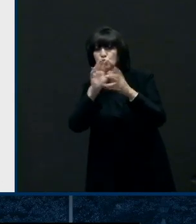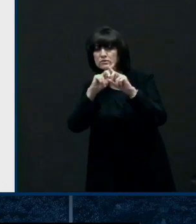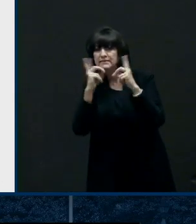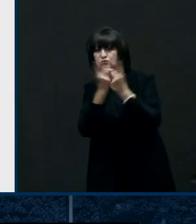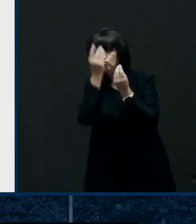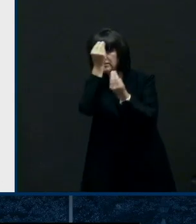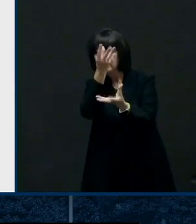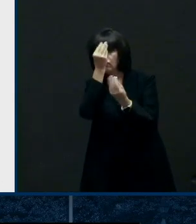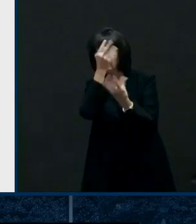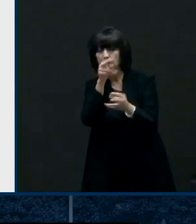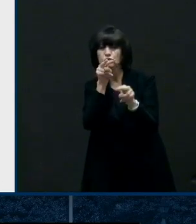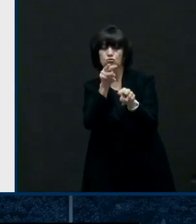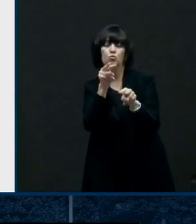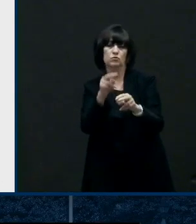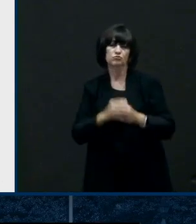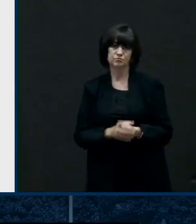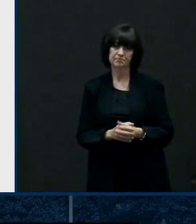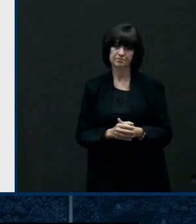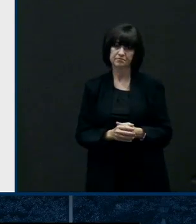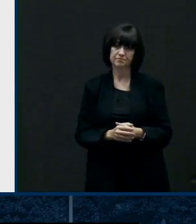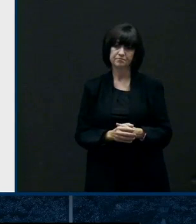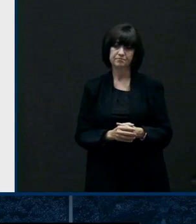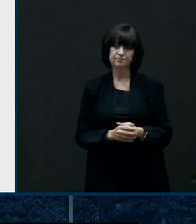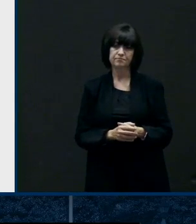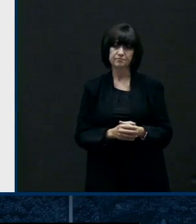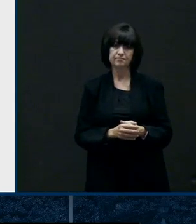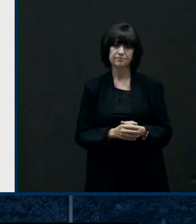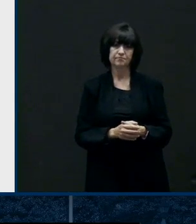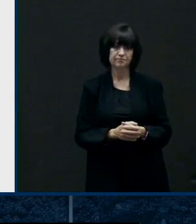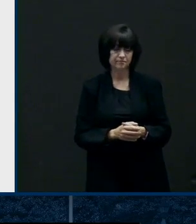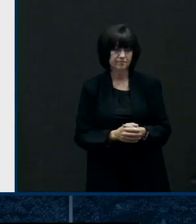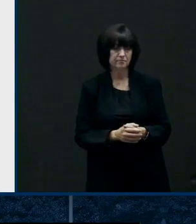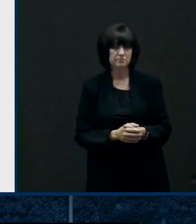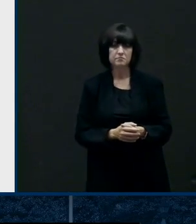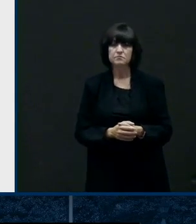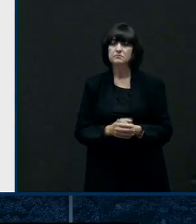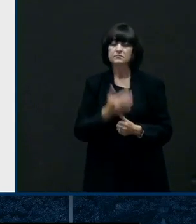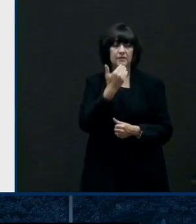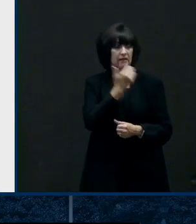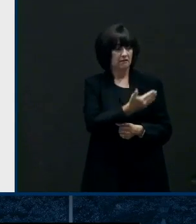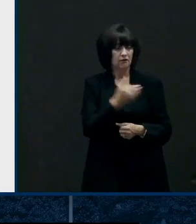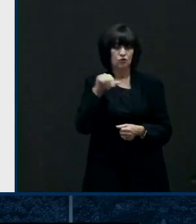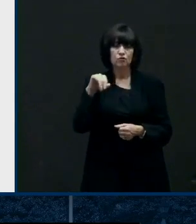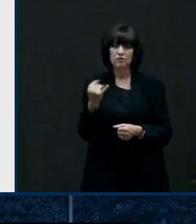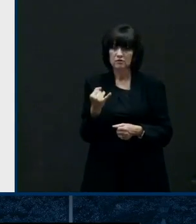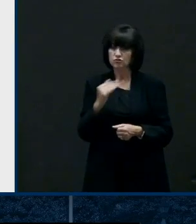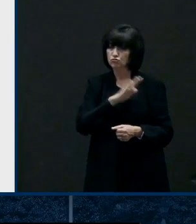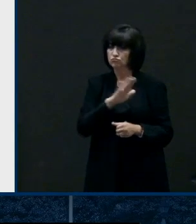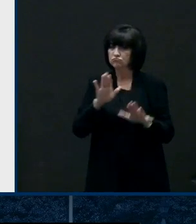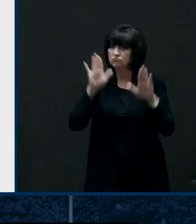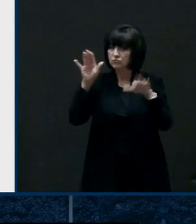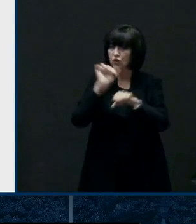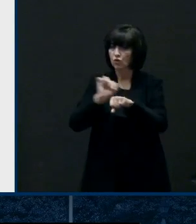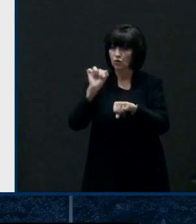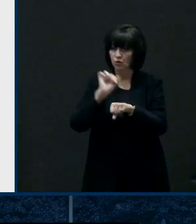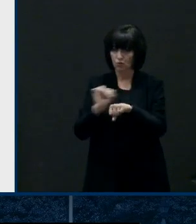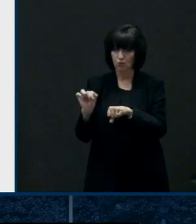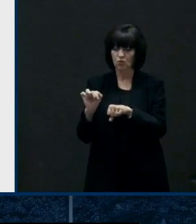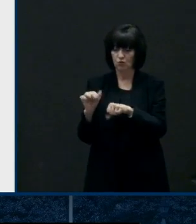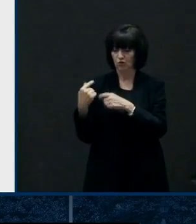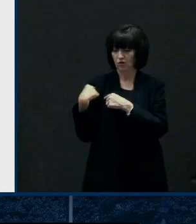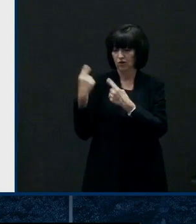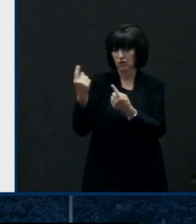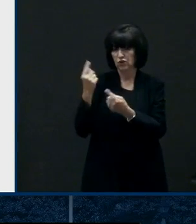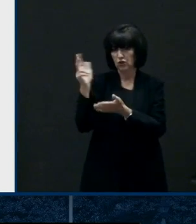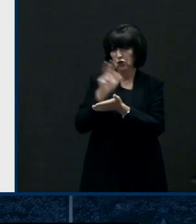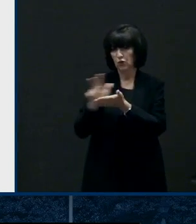yeah so aj great work thank you for your attention i think it was uh three or four weeks ago i said to you